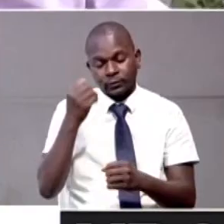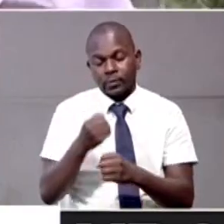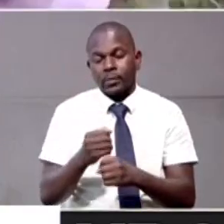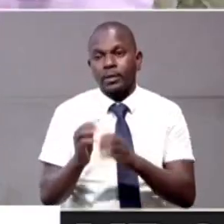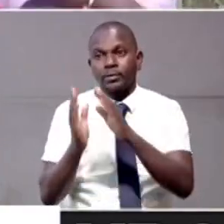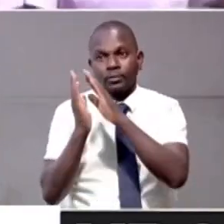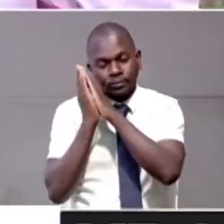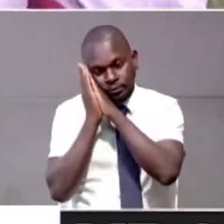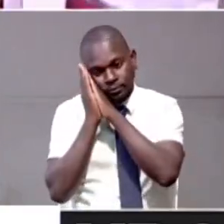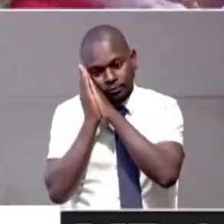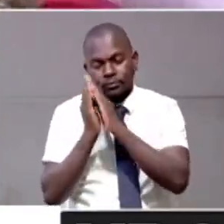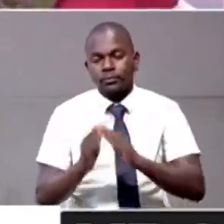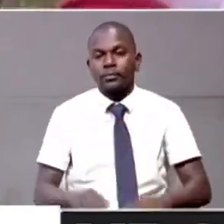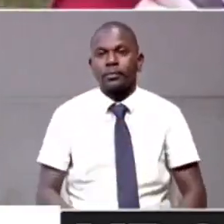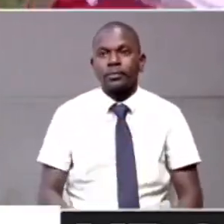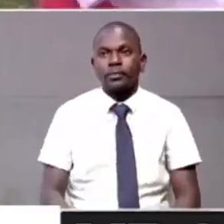dormitory.